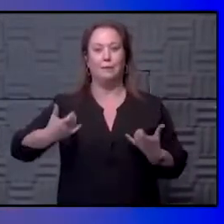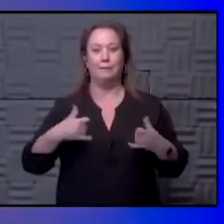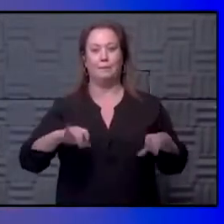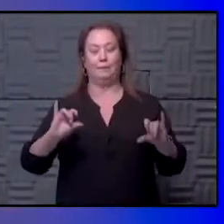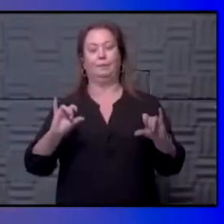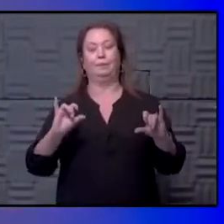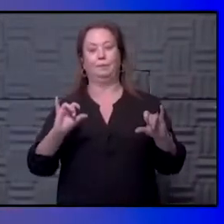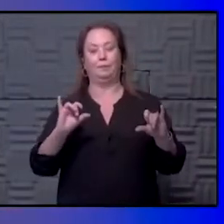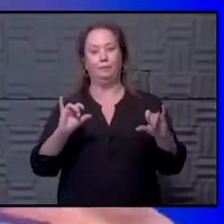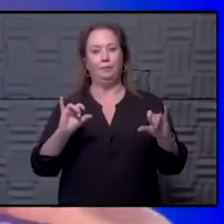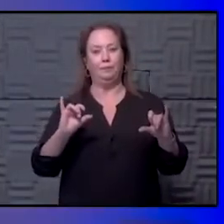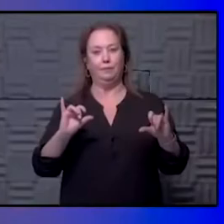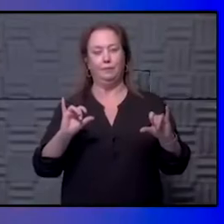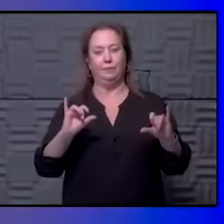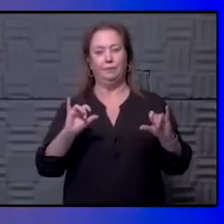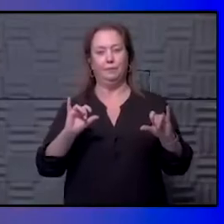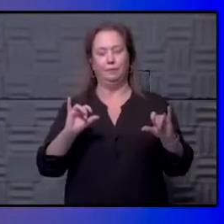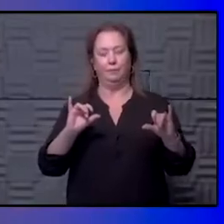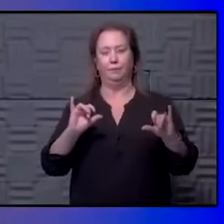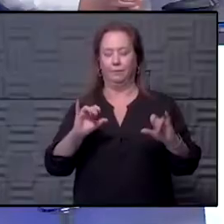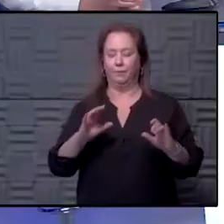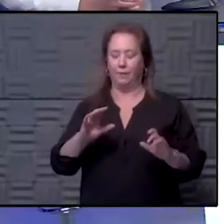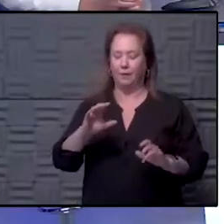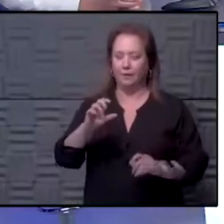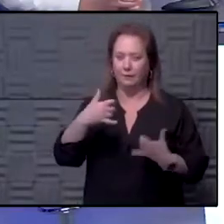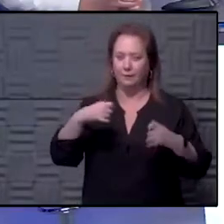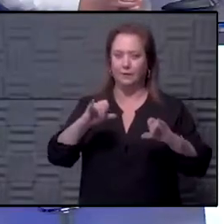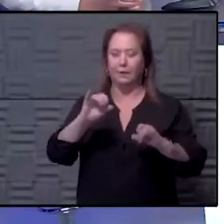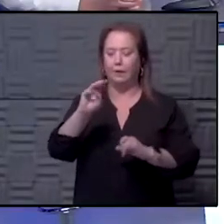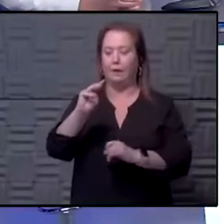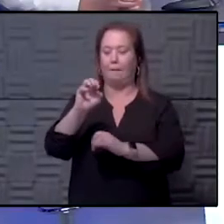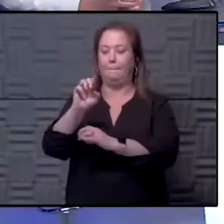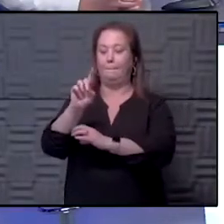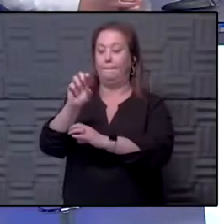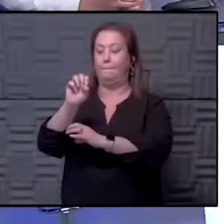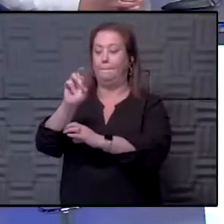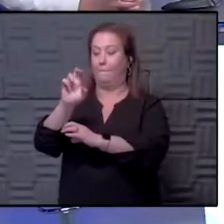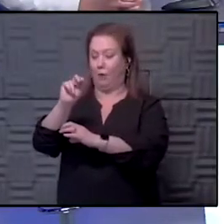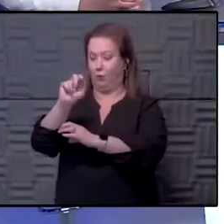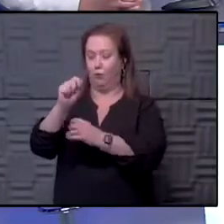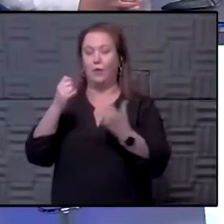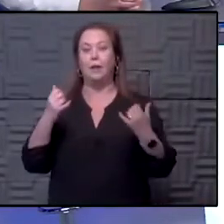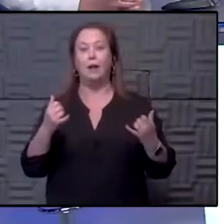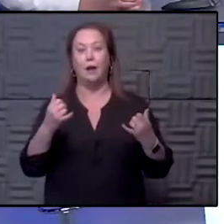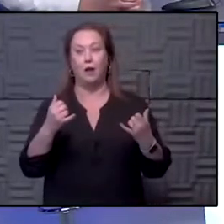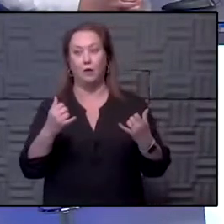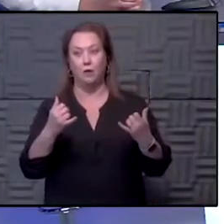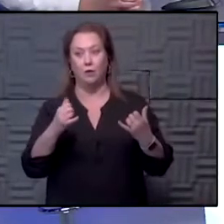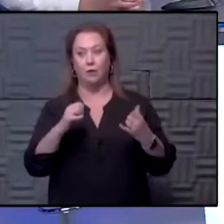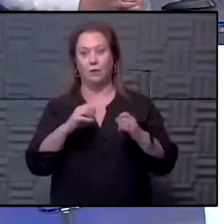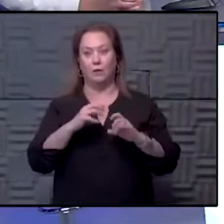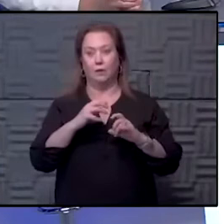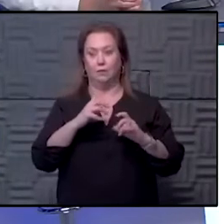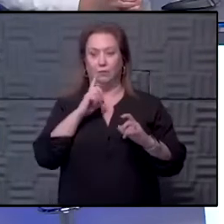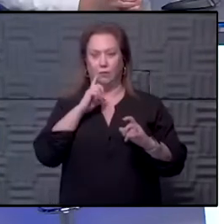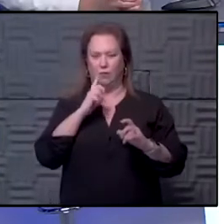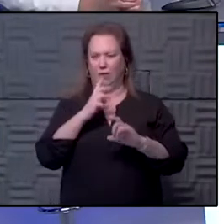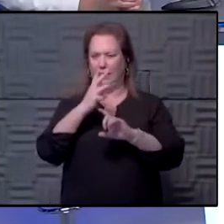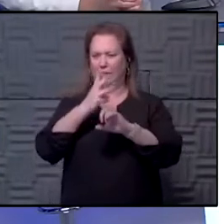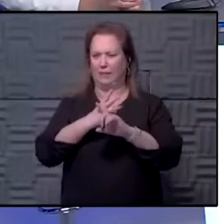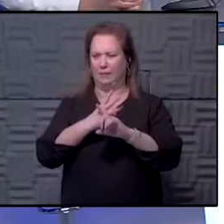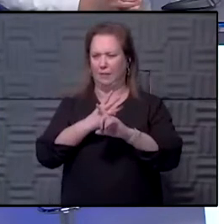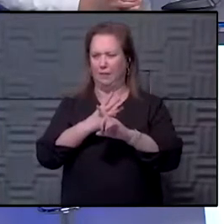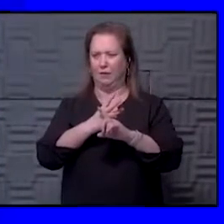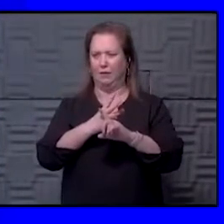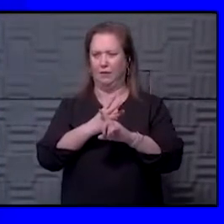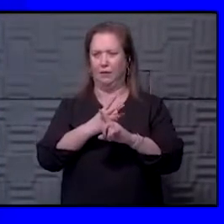some distance we have to Great point. And Moderna starting their trial and even down to, what was it, six months or two months? I don't remember. It's very young.